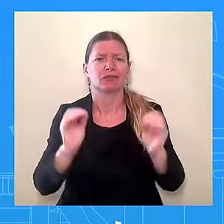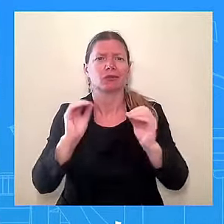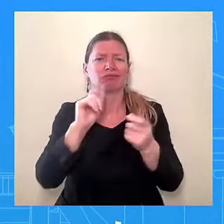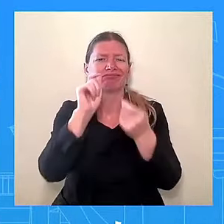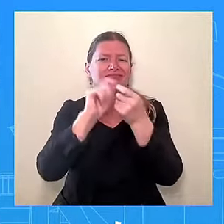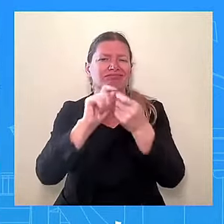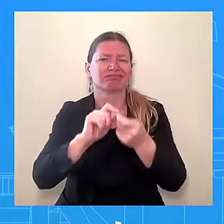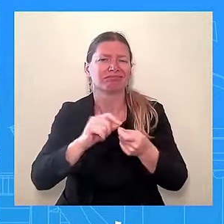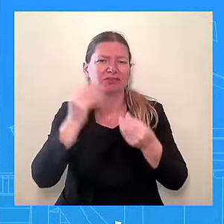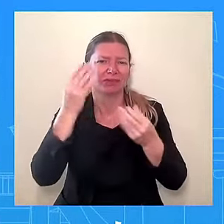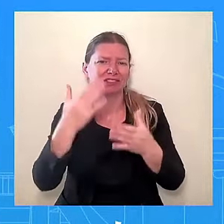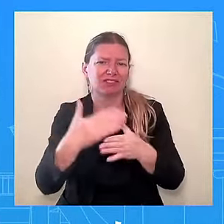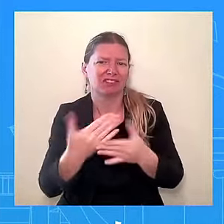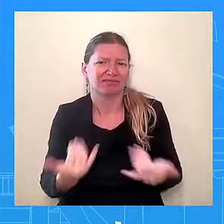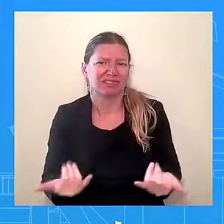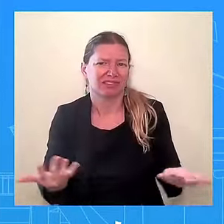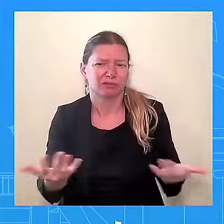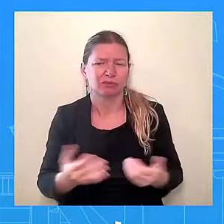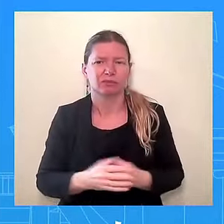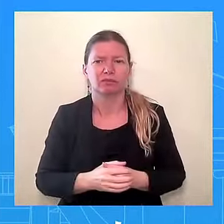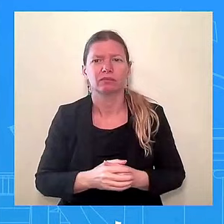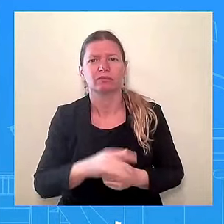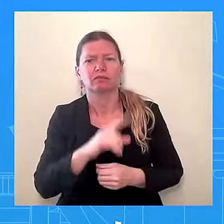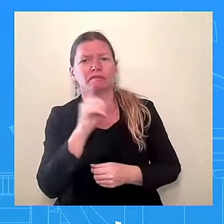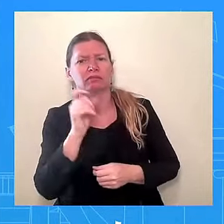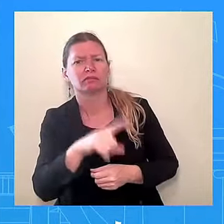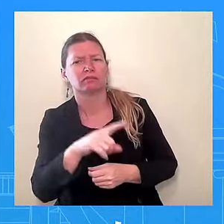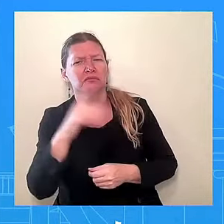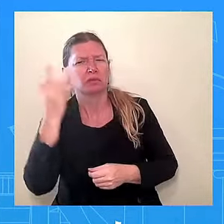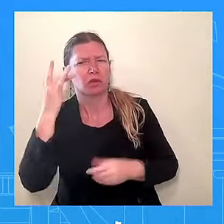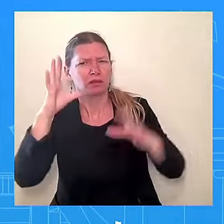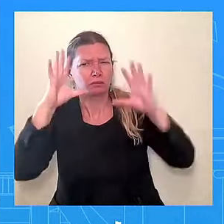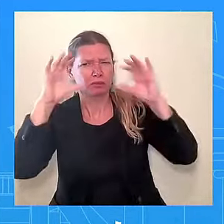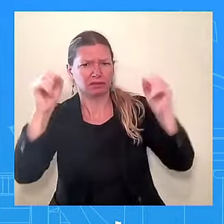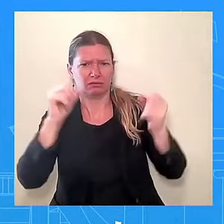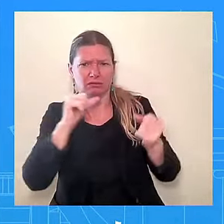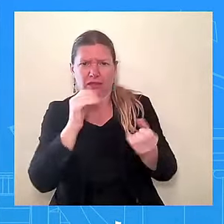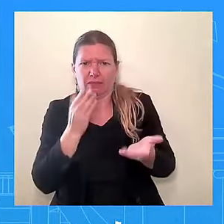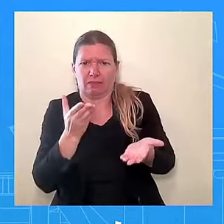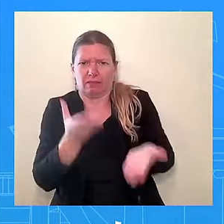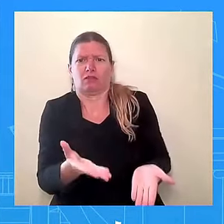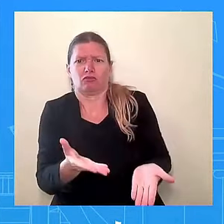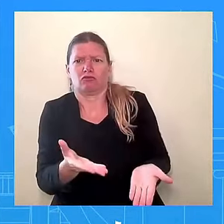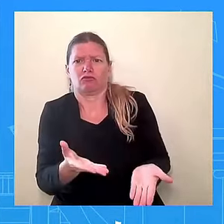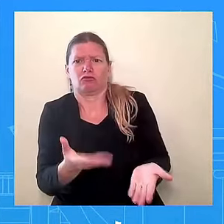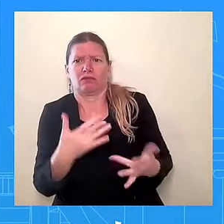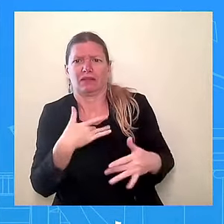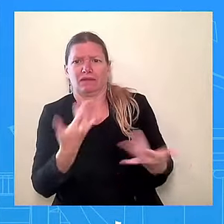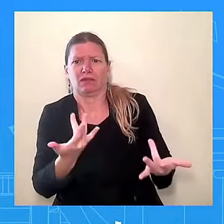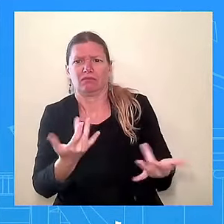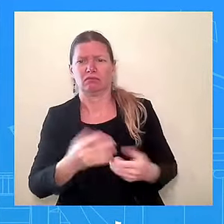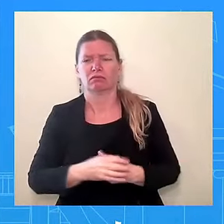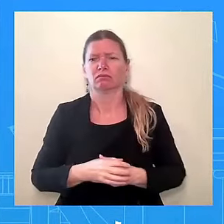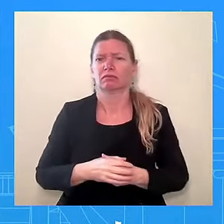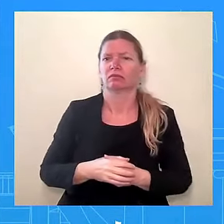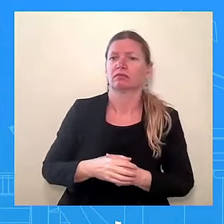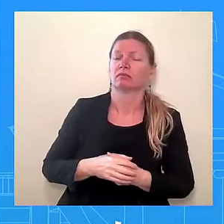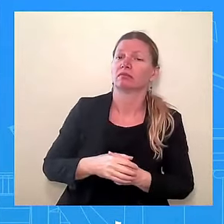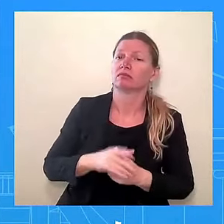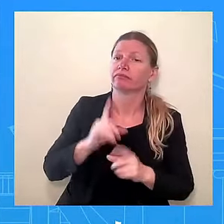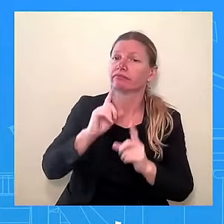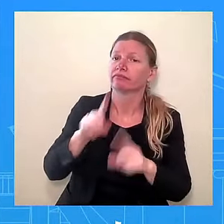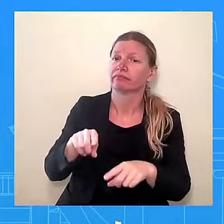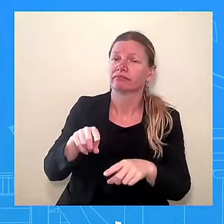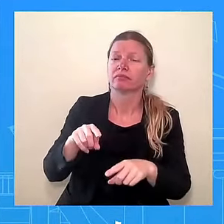not having him over your company? I just don't have any specifics here. It is assessed by an array of people, not just by my office. We try to